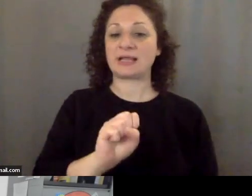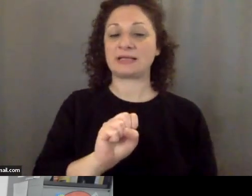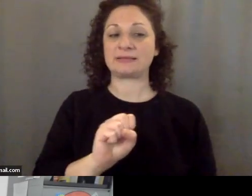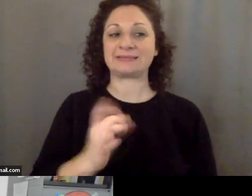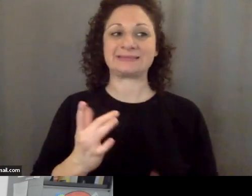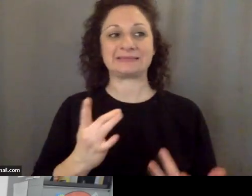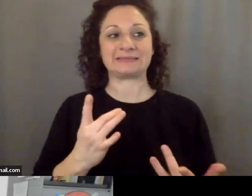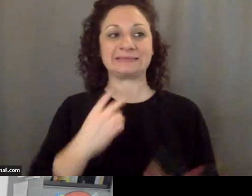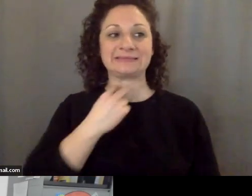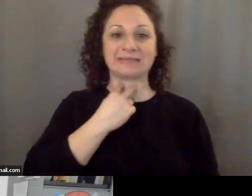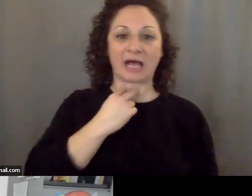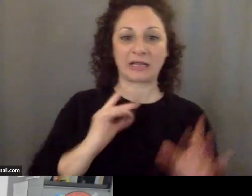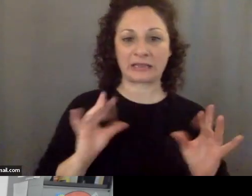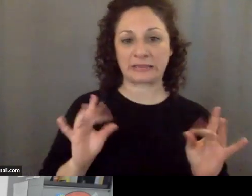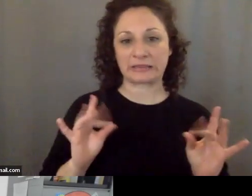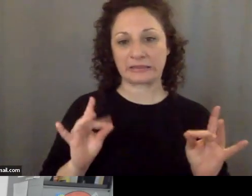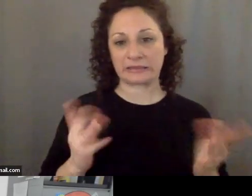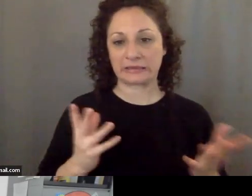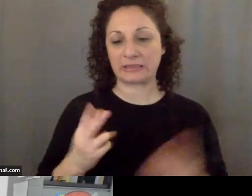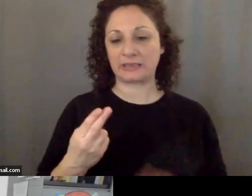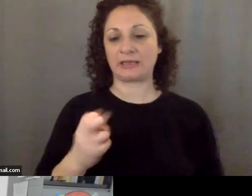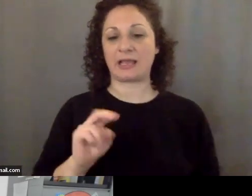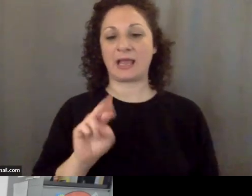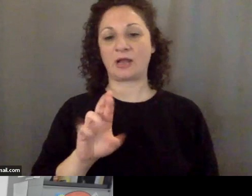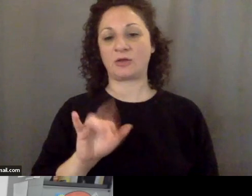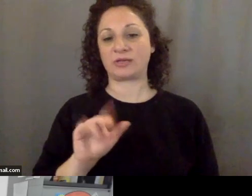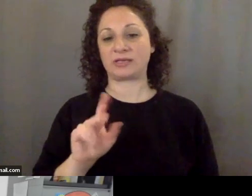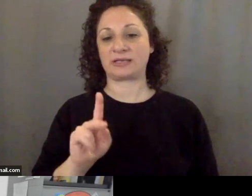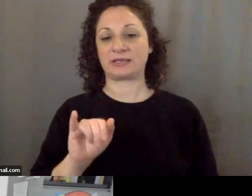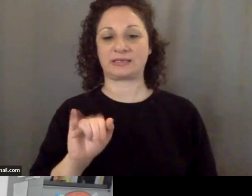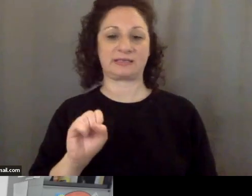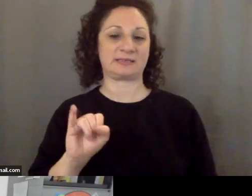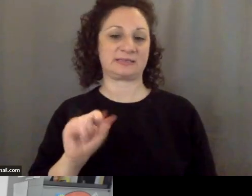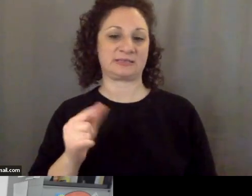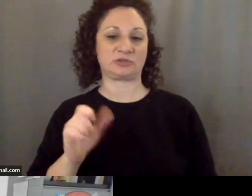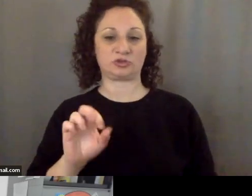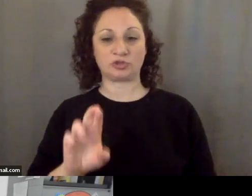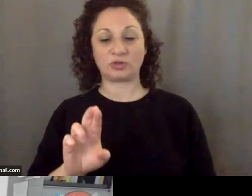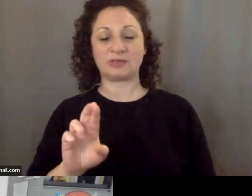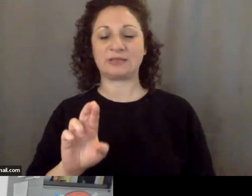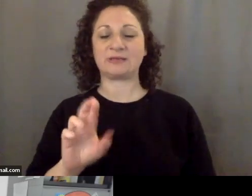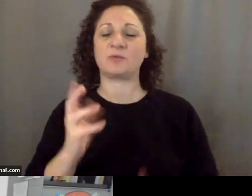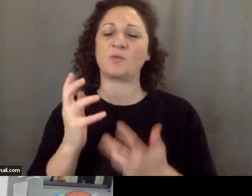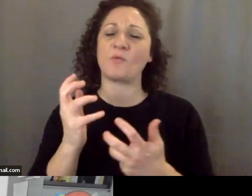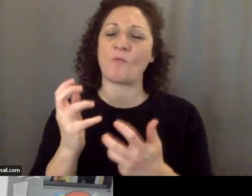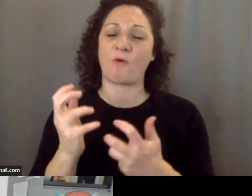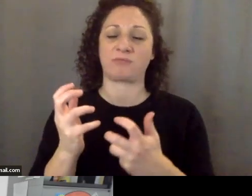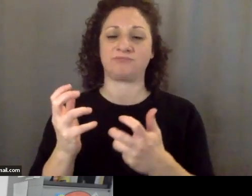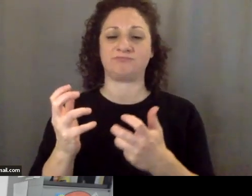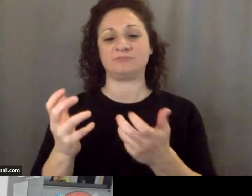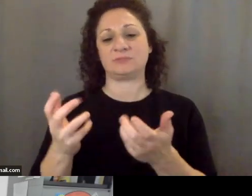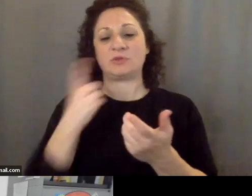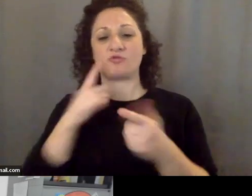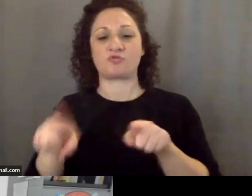here because Henry Kissinger desperate for an agreement with the People's Republic of China back in